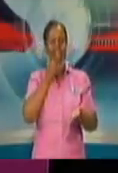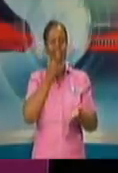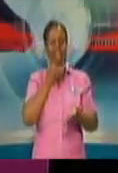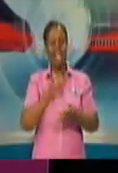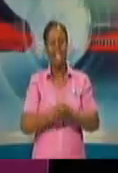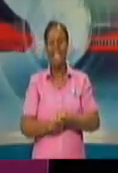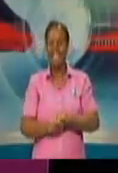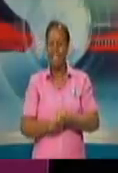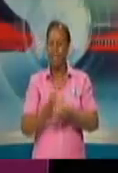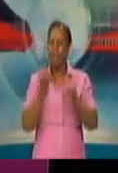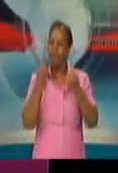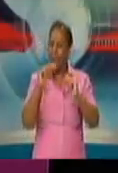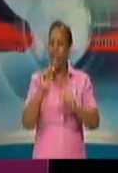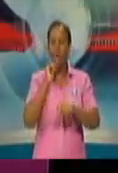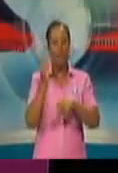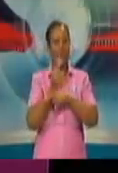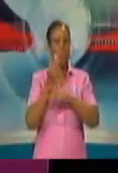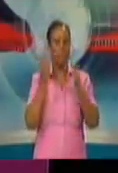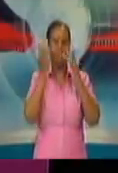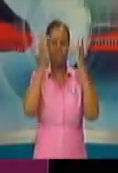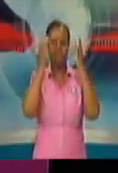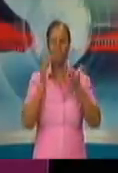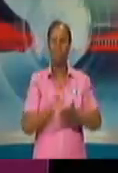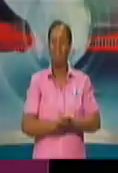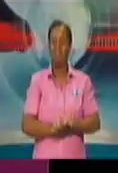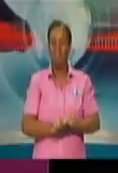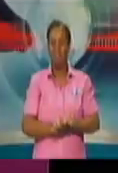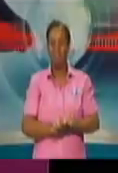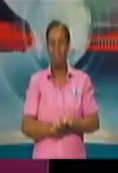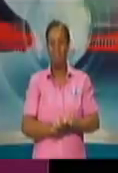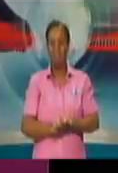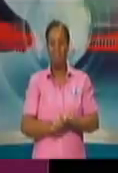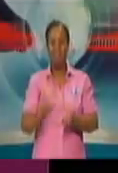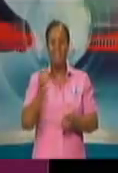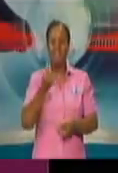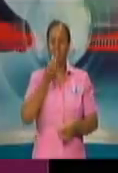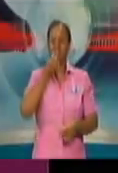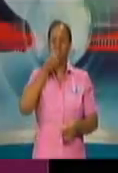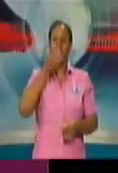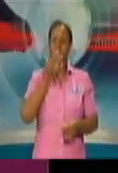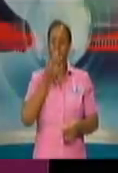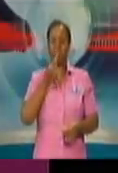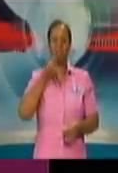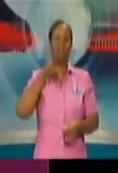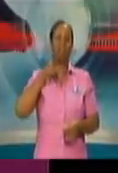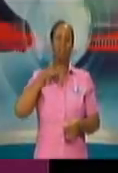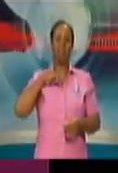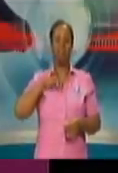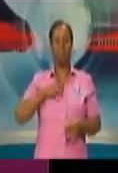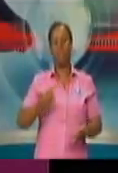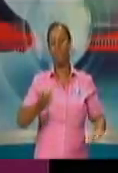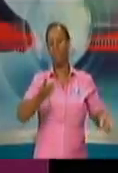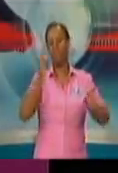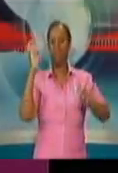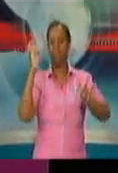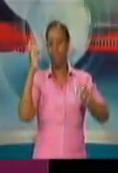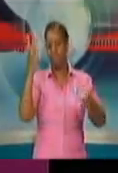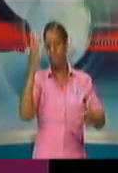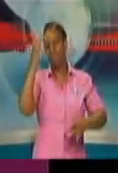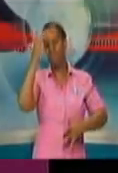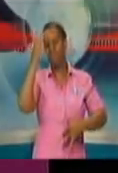into your mouth and into your nose. And clean and sanitize all